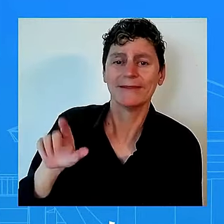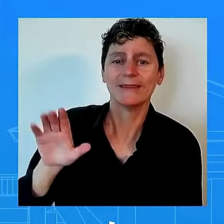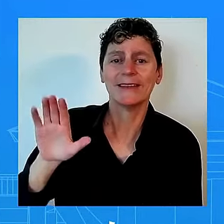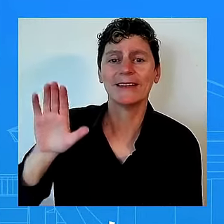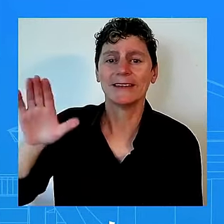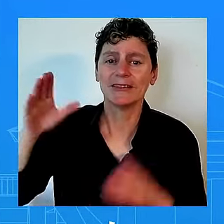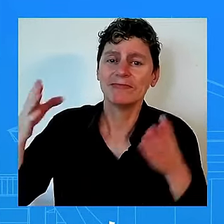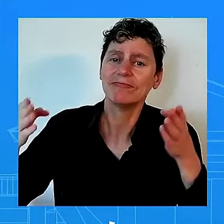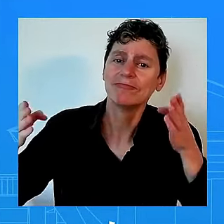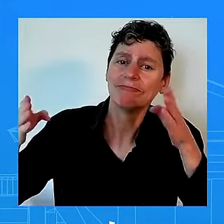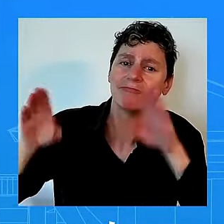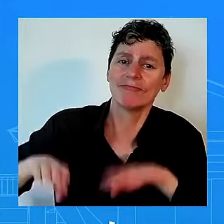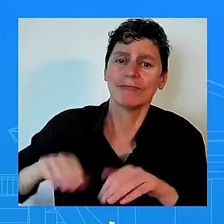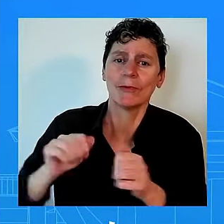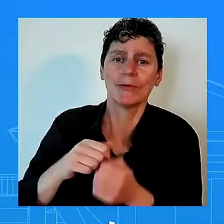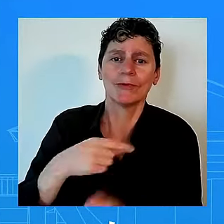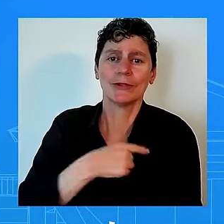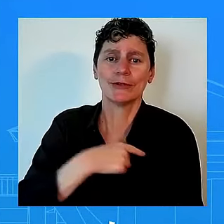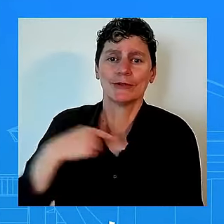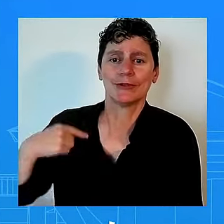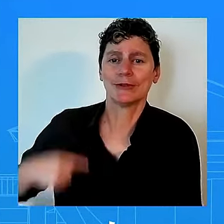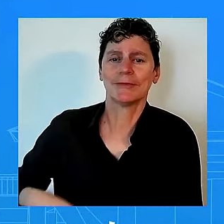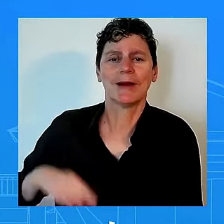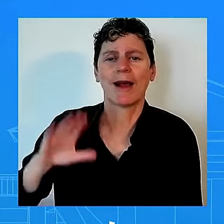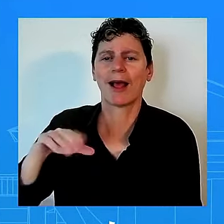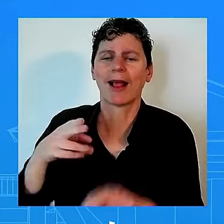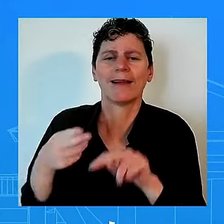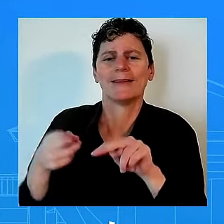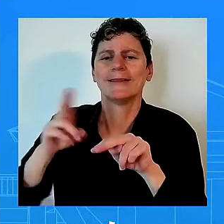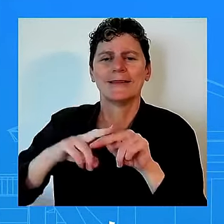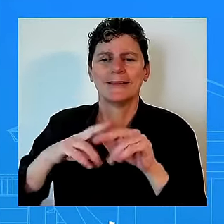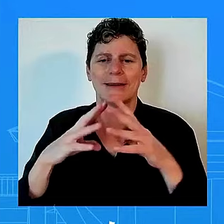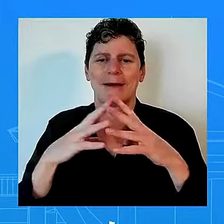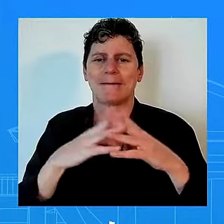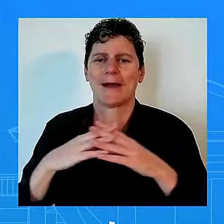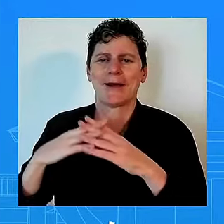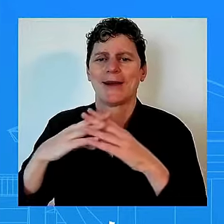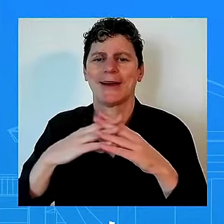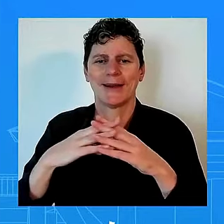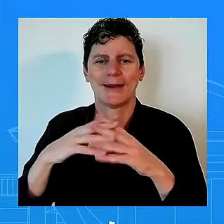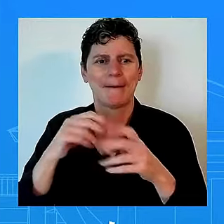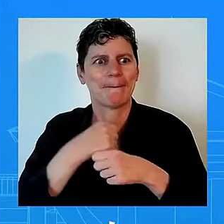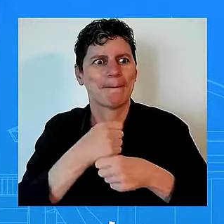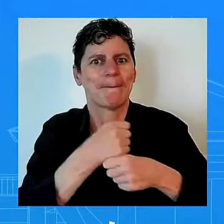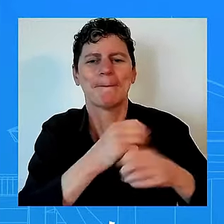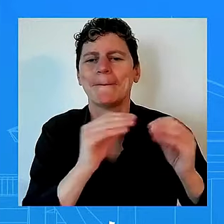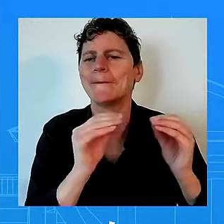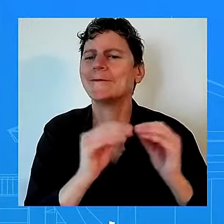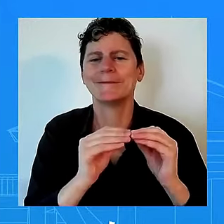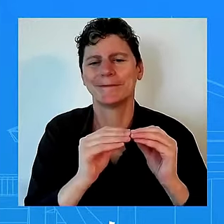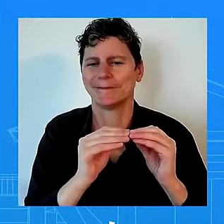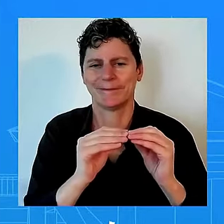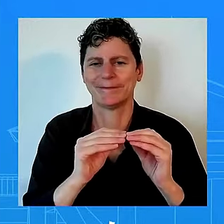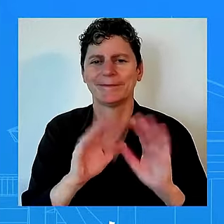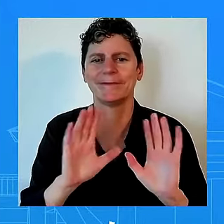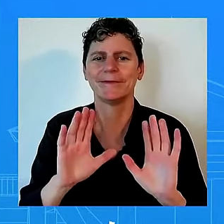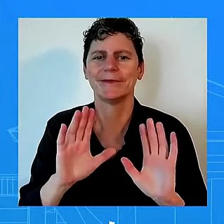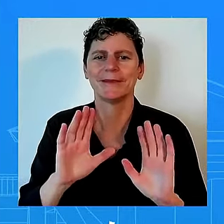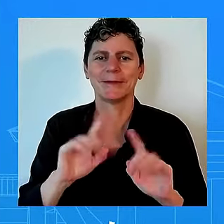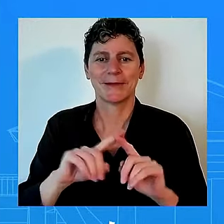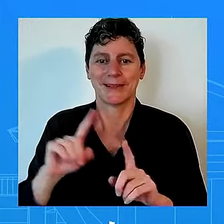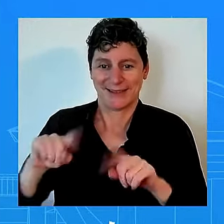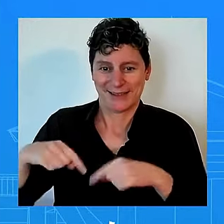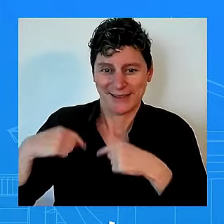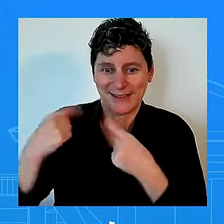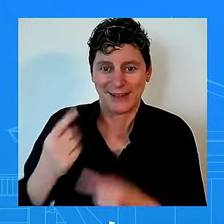what the president's economic agenda what we've been trying to do for almost four years now and we've seen some results here uh is nearly one trillion